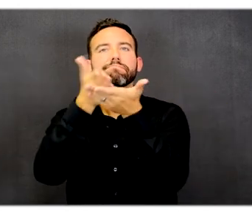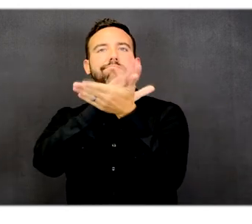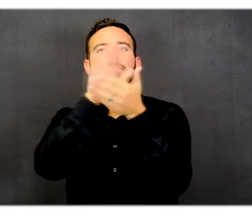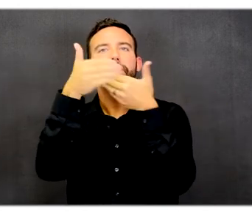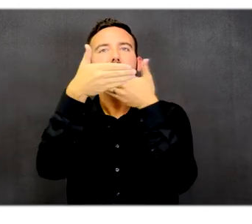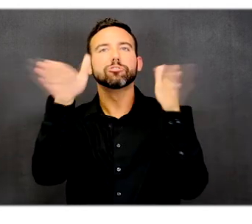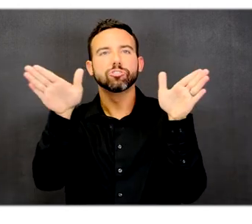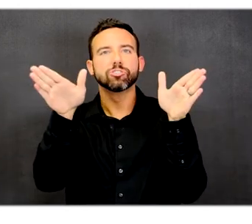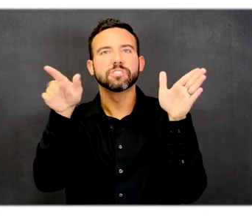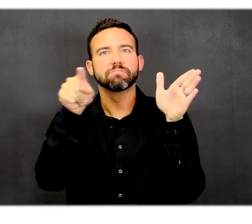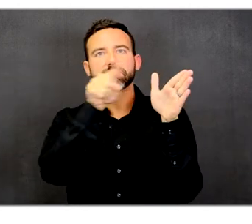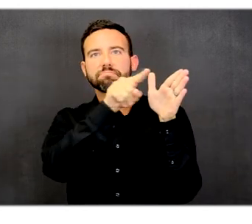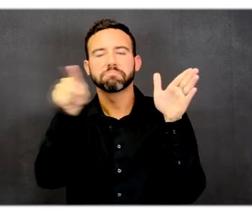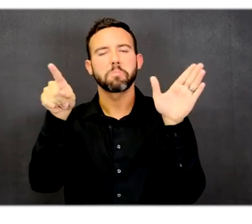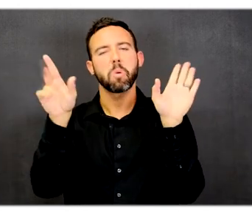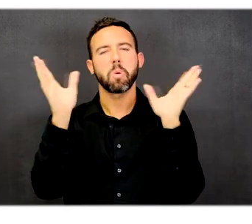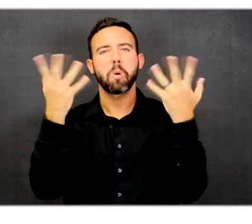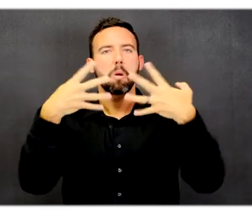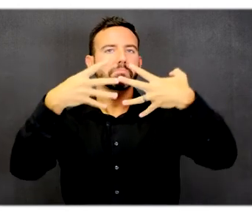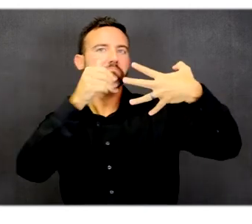the curtain type of work area.